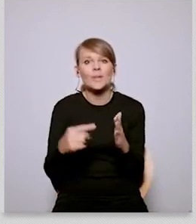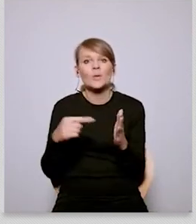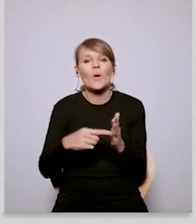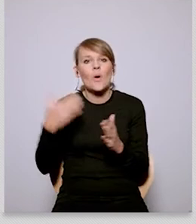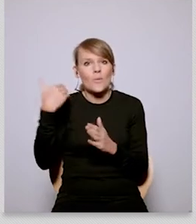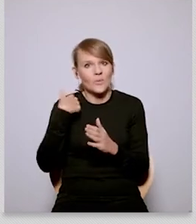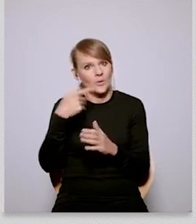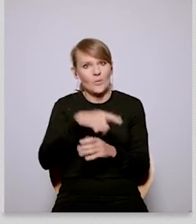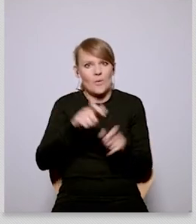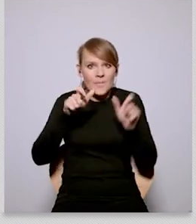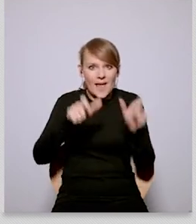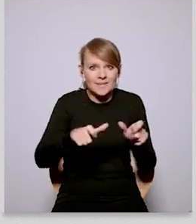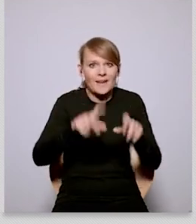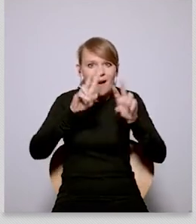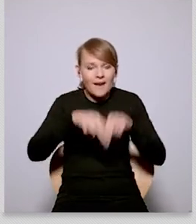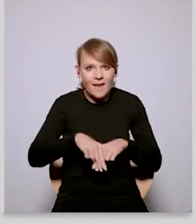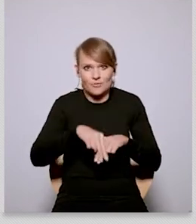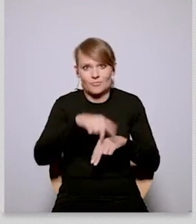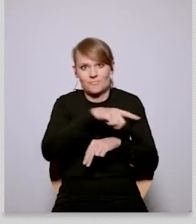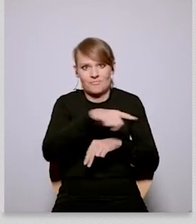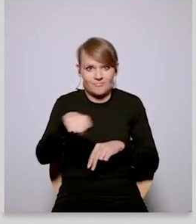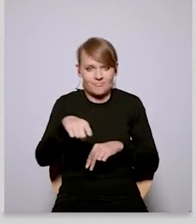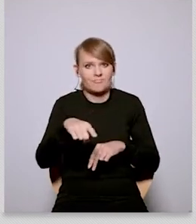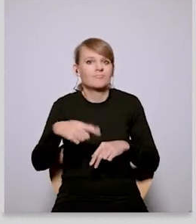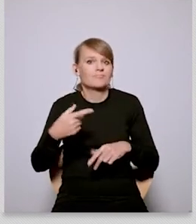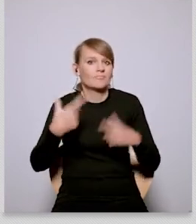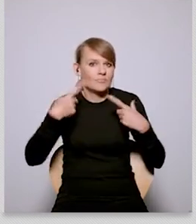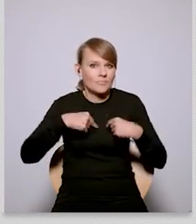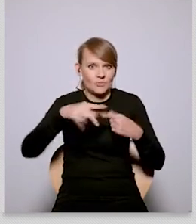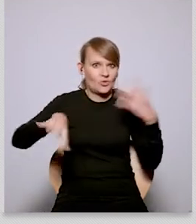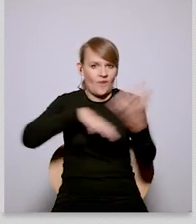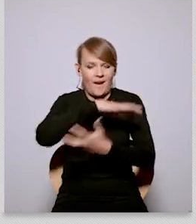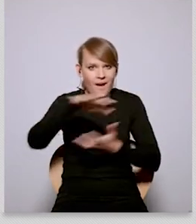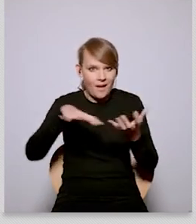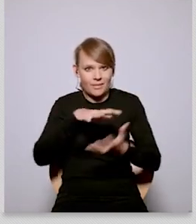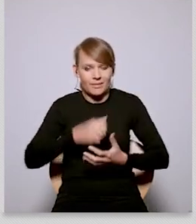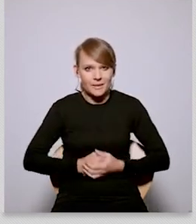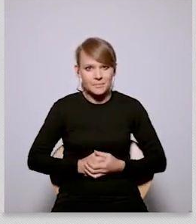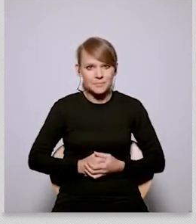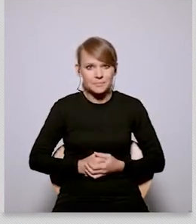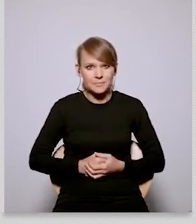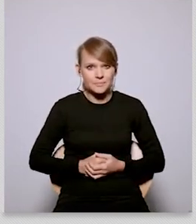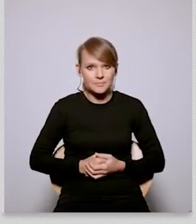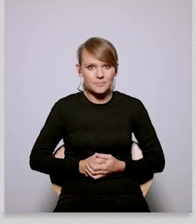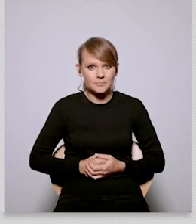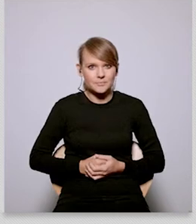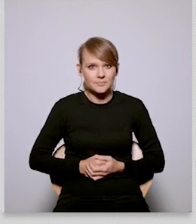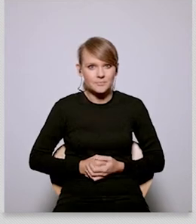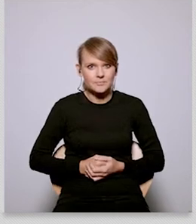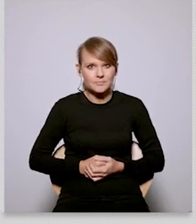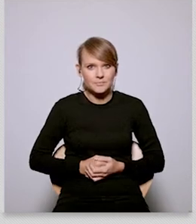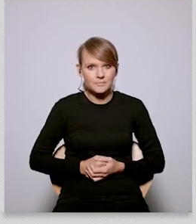uh further than perhaps we're nationally comfortable uh with committing to and i think that the sort of the division